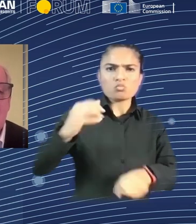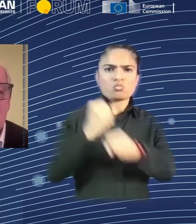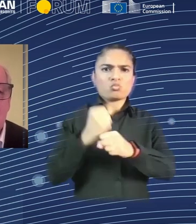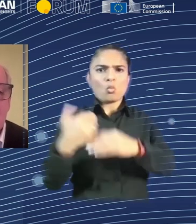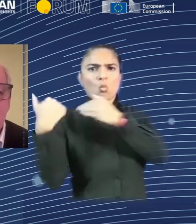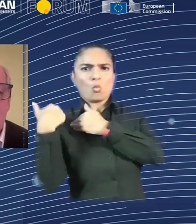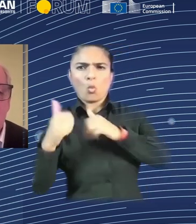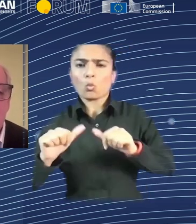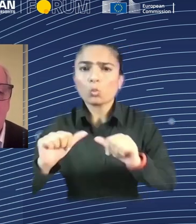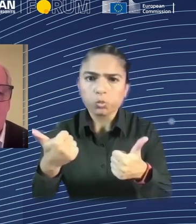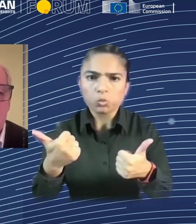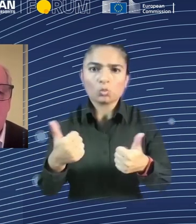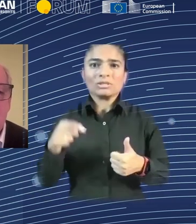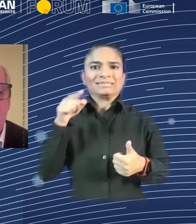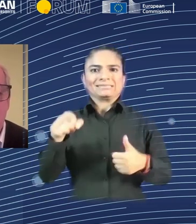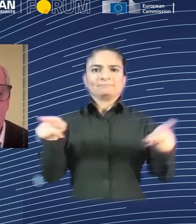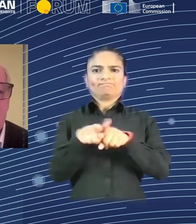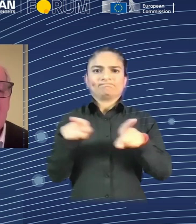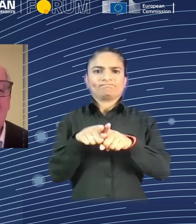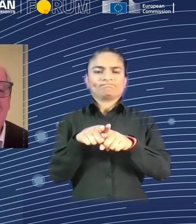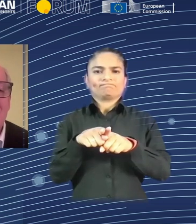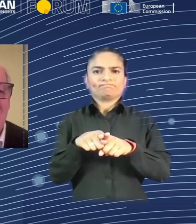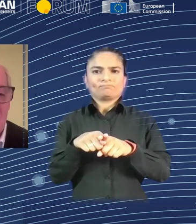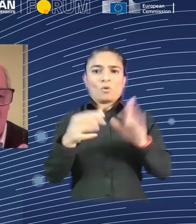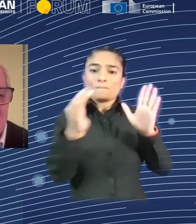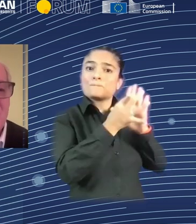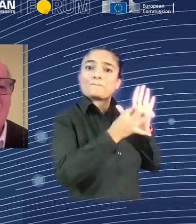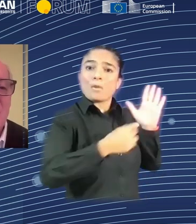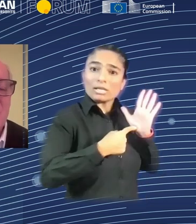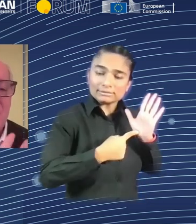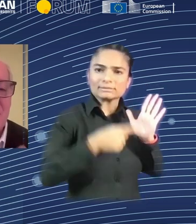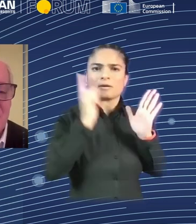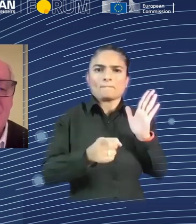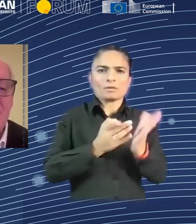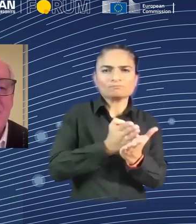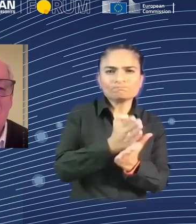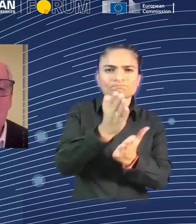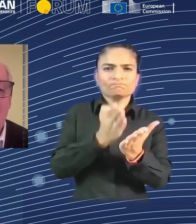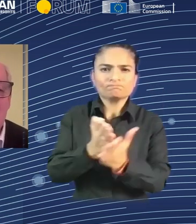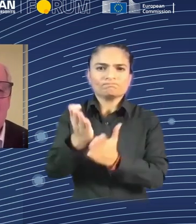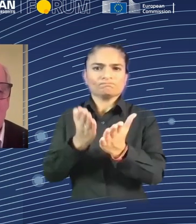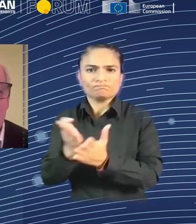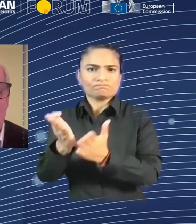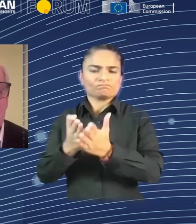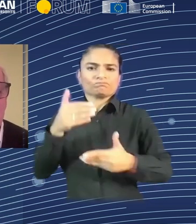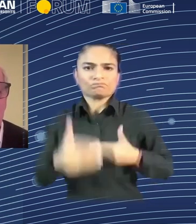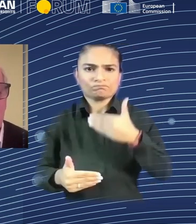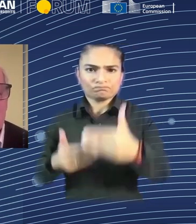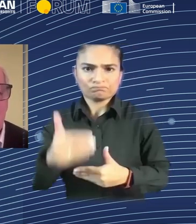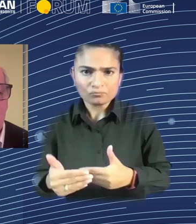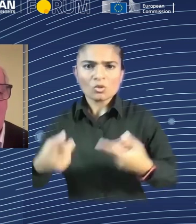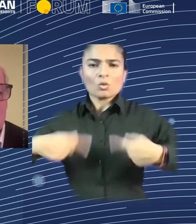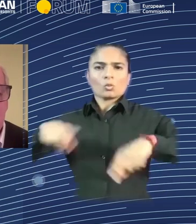to develop that new foundation for how to interact with each other in a way that has a